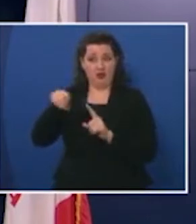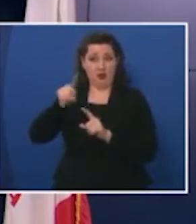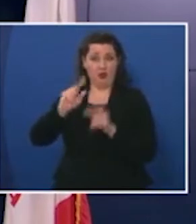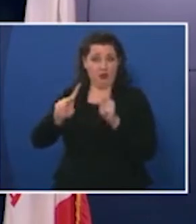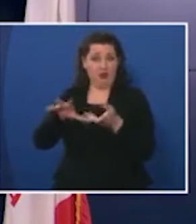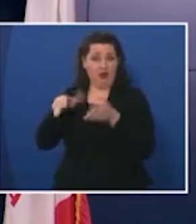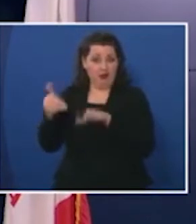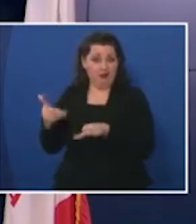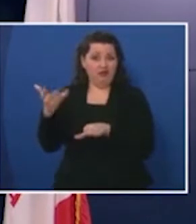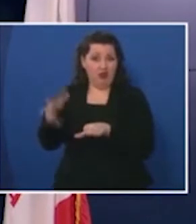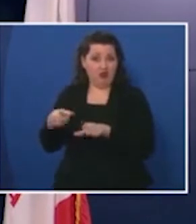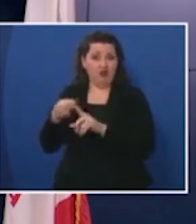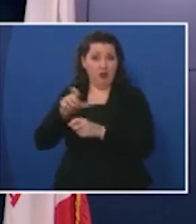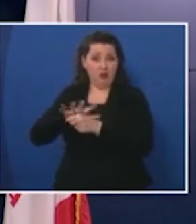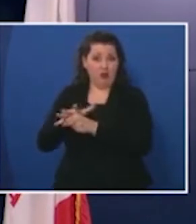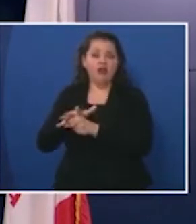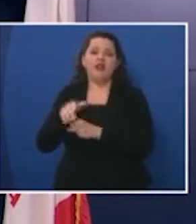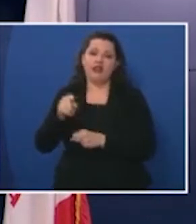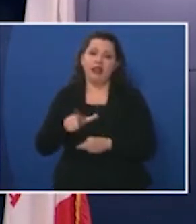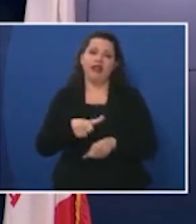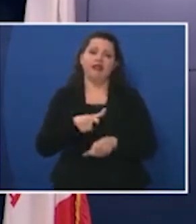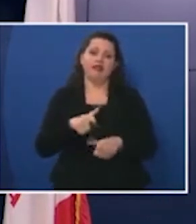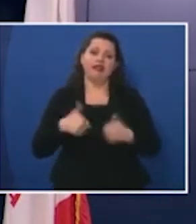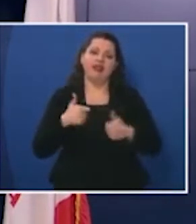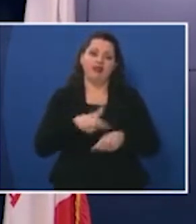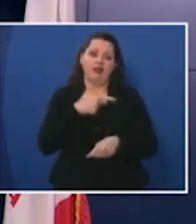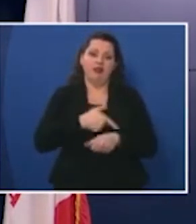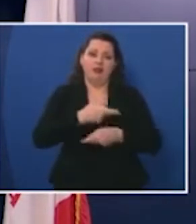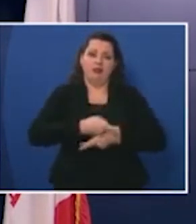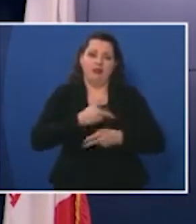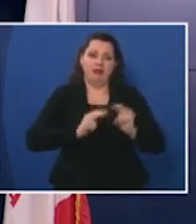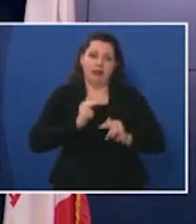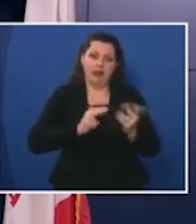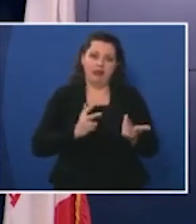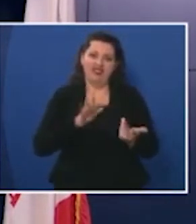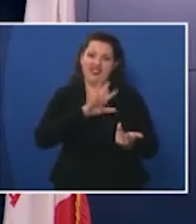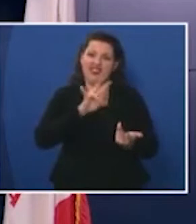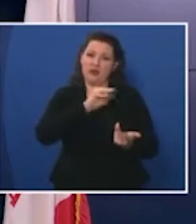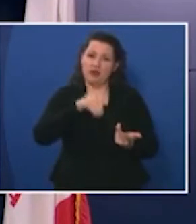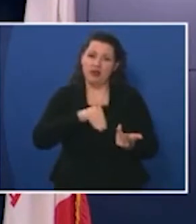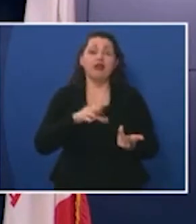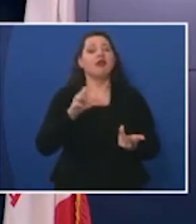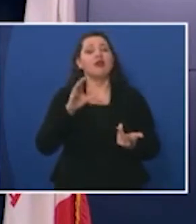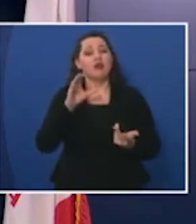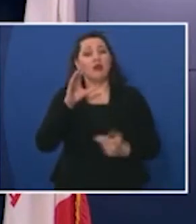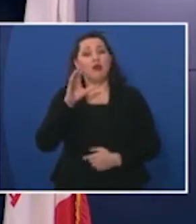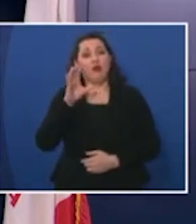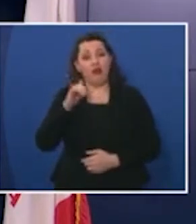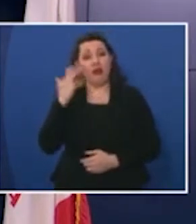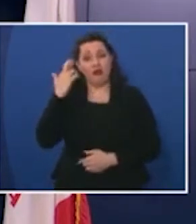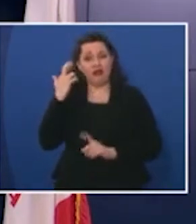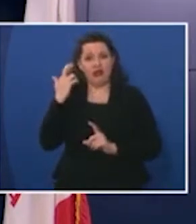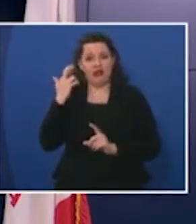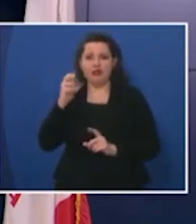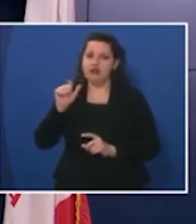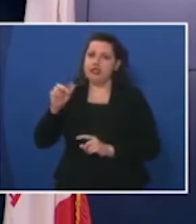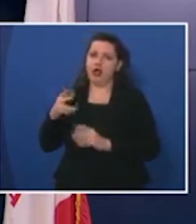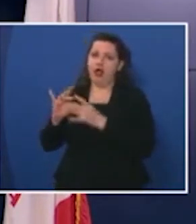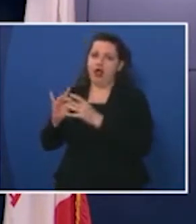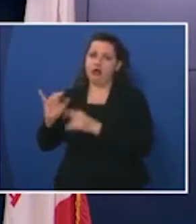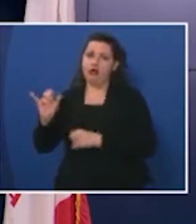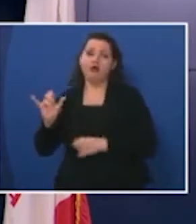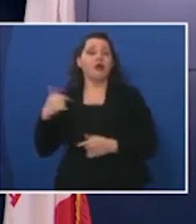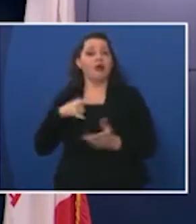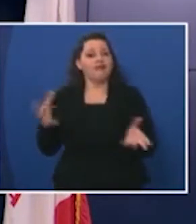have lost their life to the virus are residents of long-term care facilities and so for that reason as Sarah also indicated we